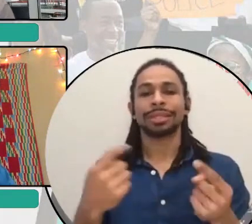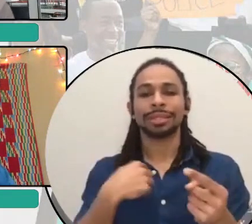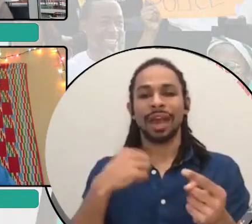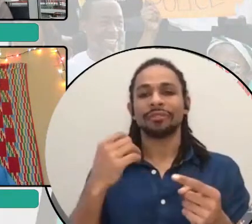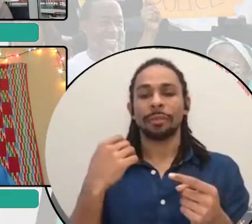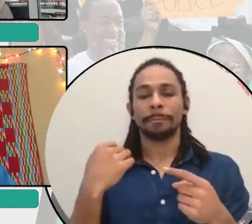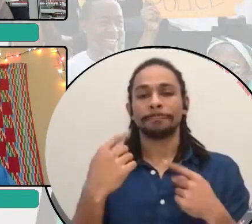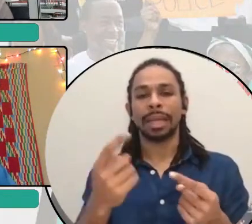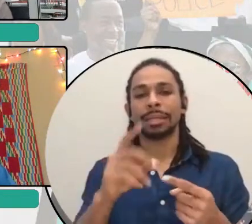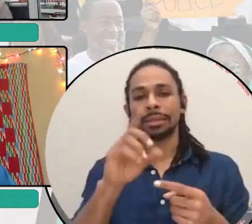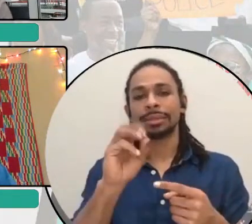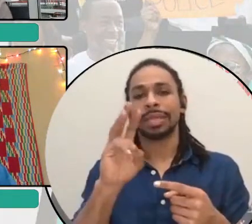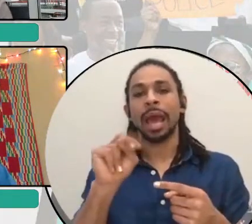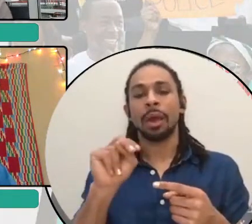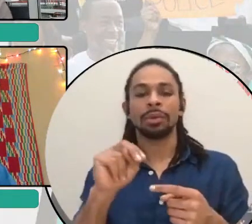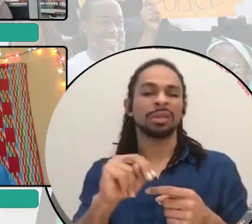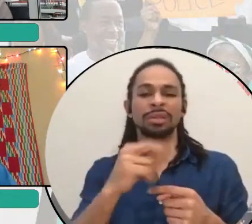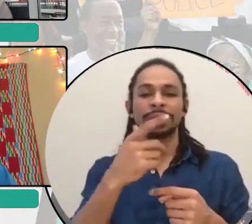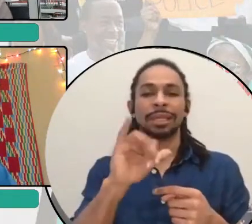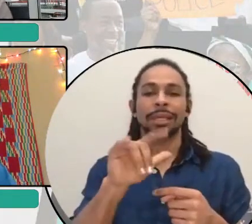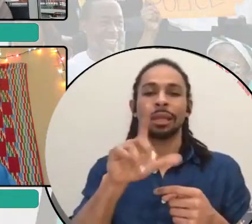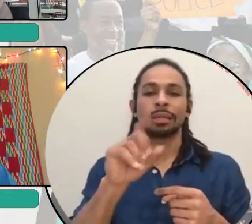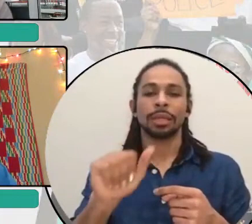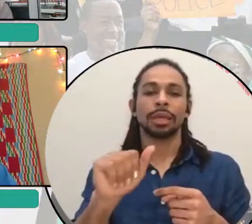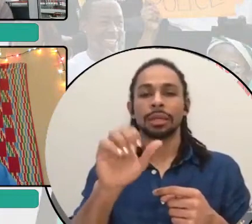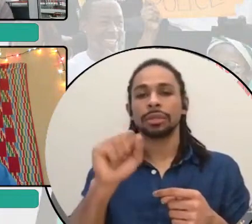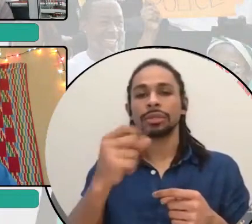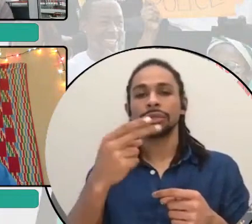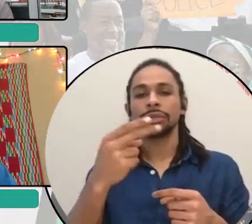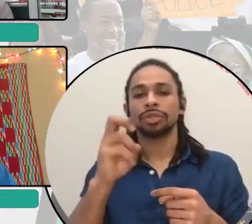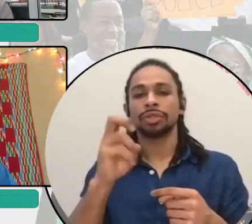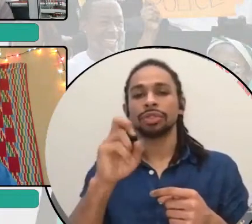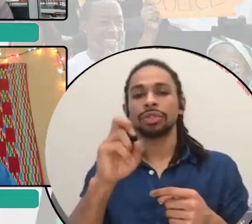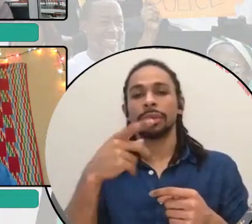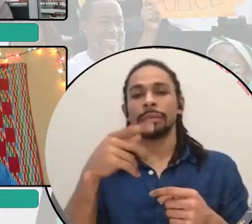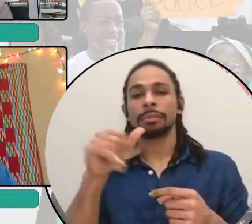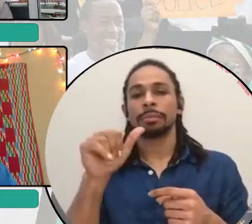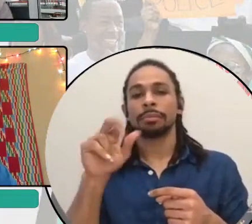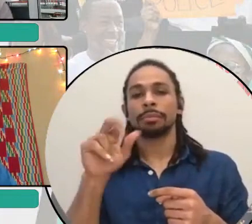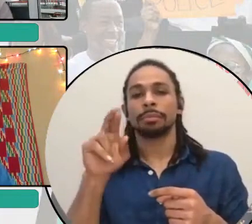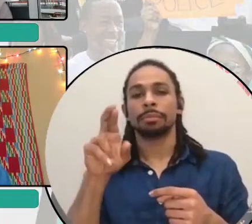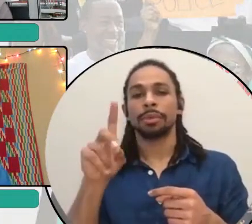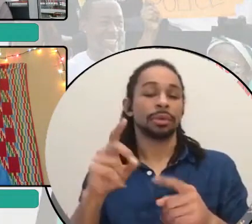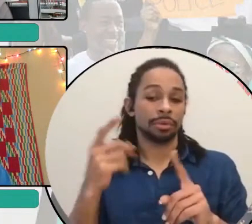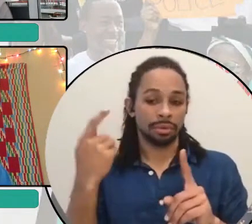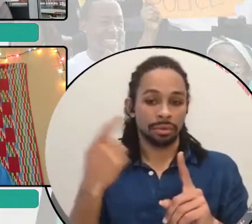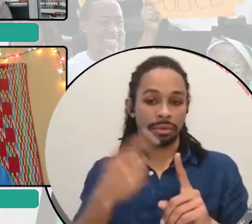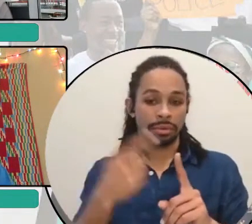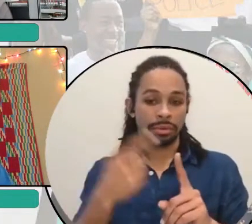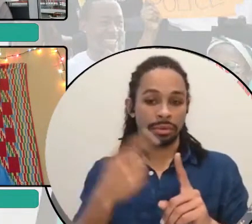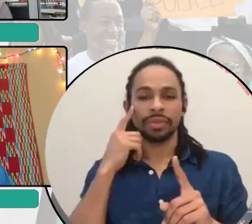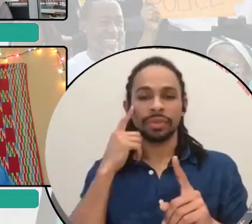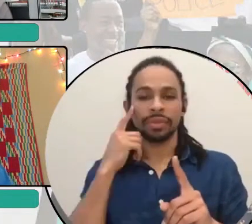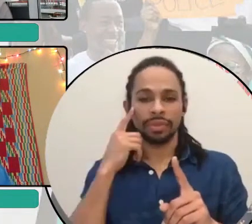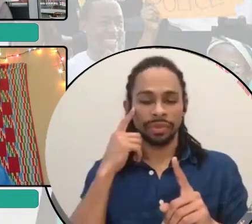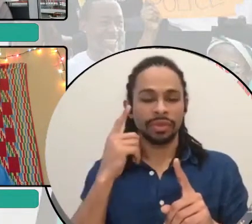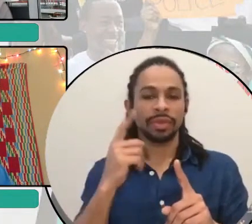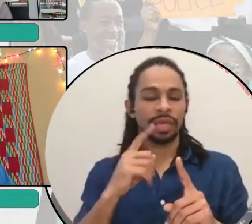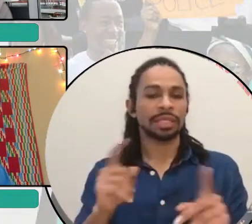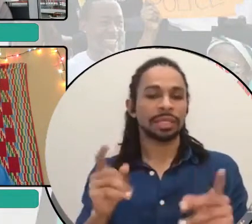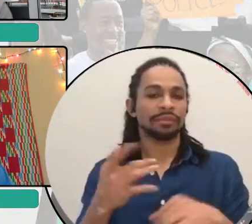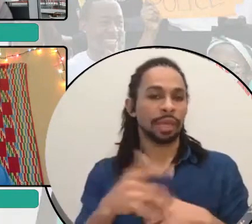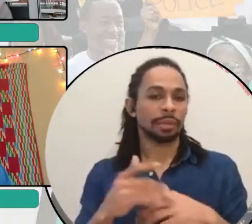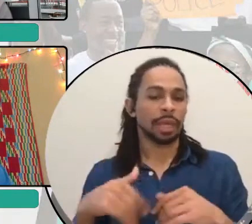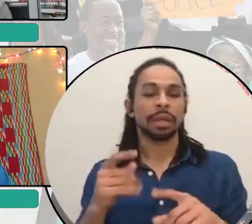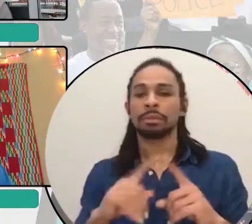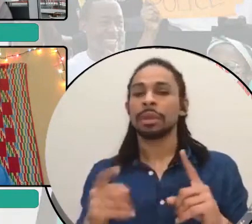Gilda Shepard's film. And I don't think it's available for everyone to see yet, but I would encourage anyone to watch it. I mean, I, you know, I watch a